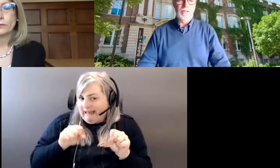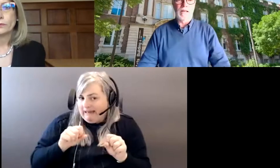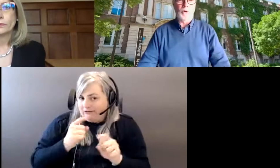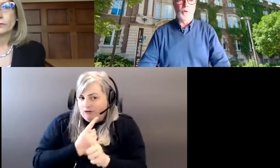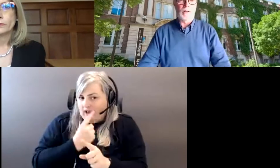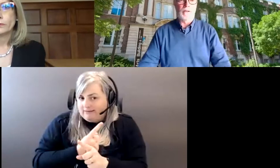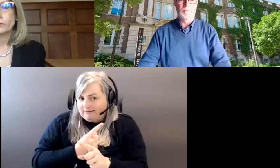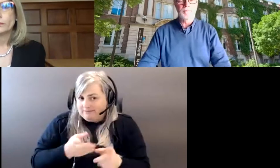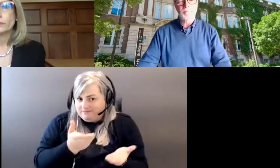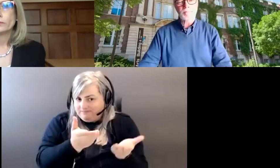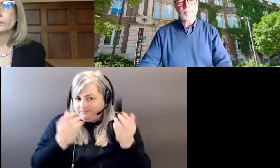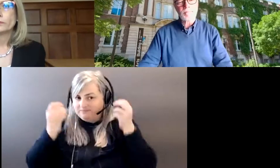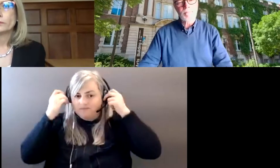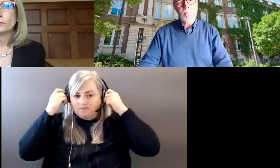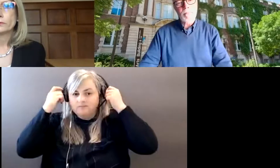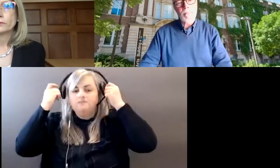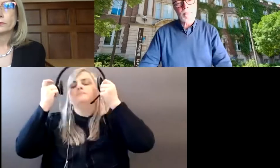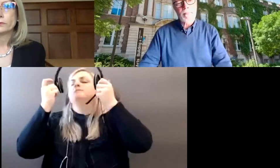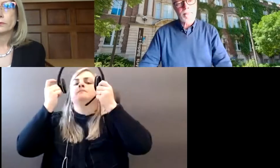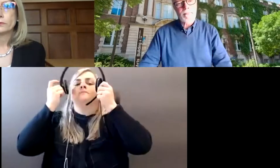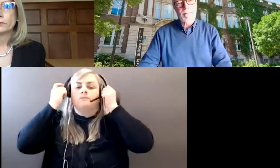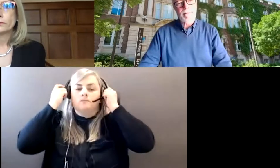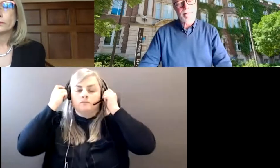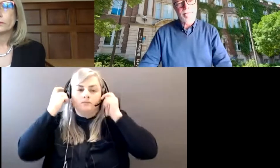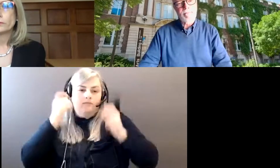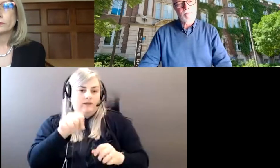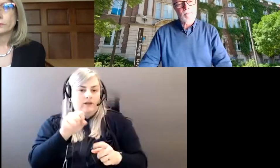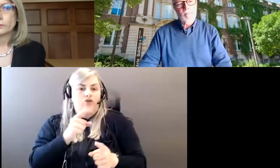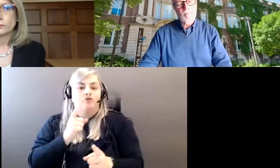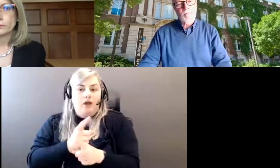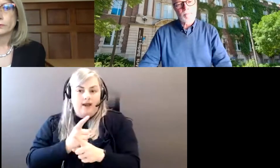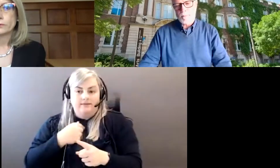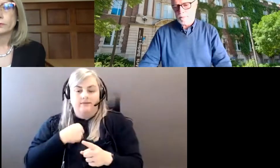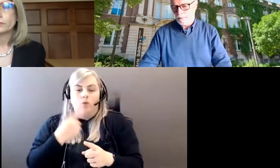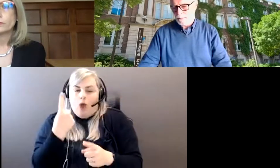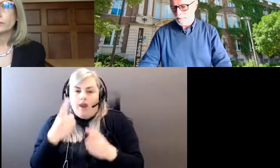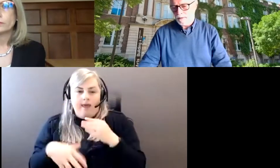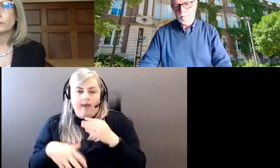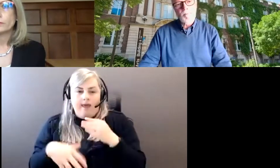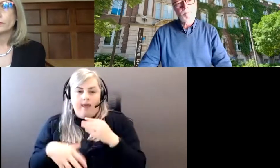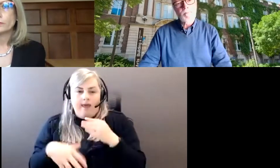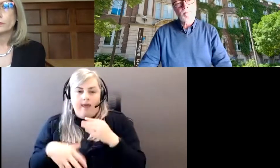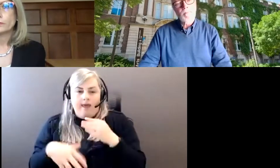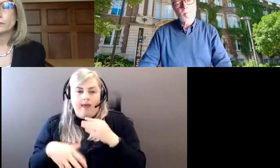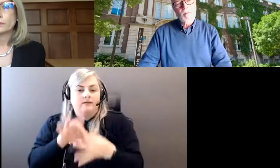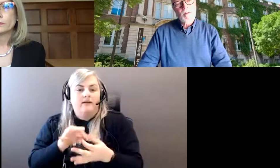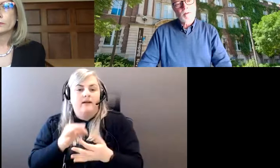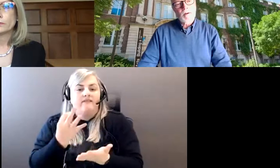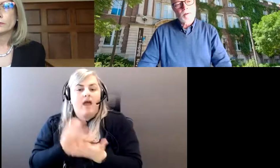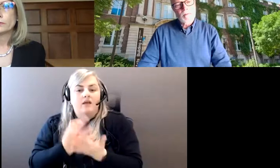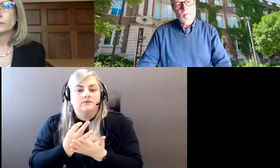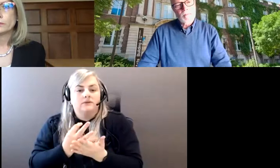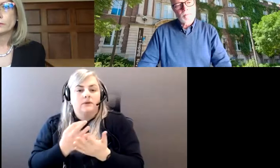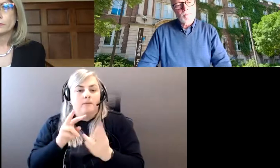said incorrectly. No, that was exactly right. The only other thing I'd add is that there is the finance partners that are